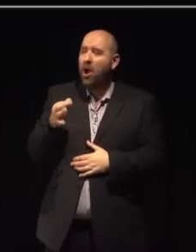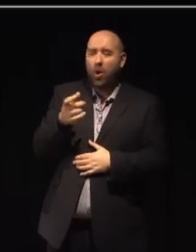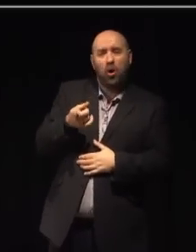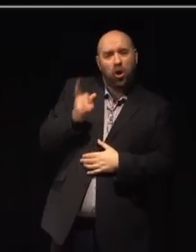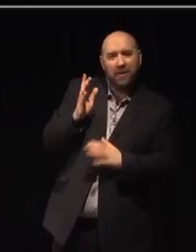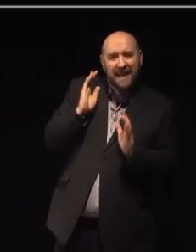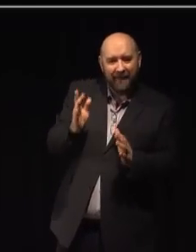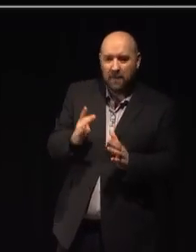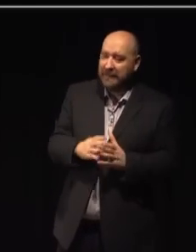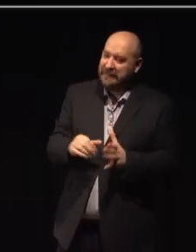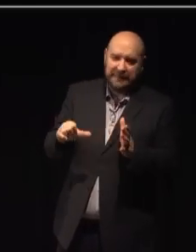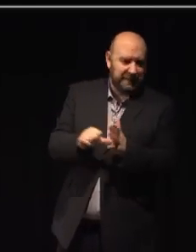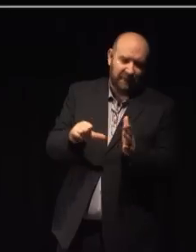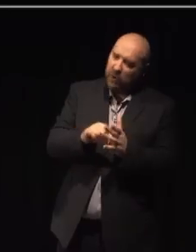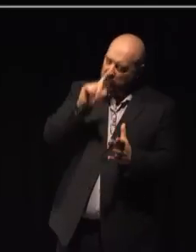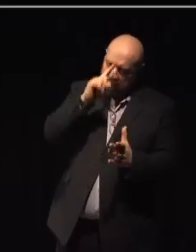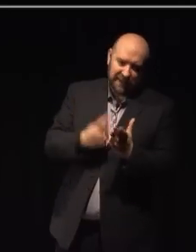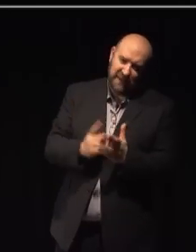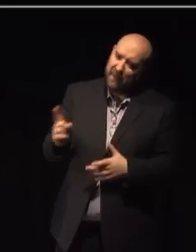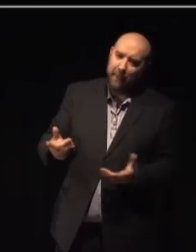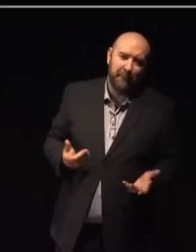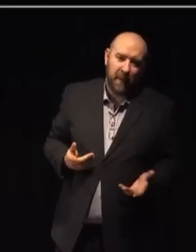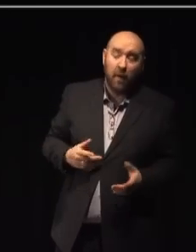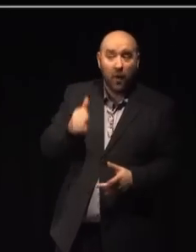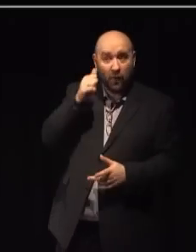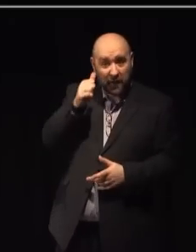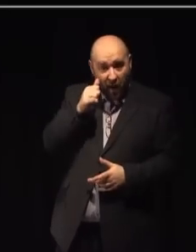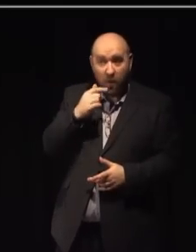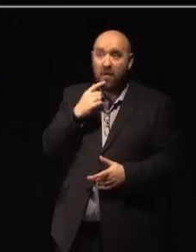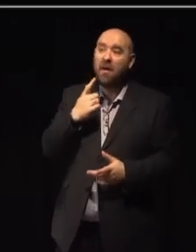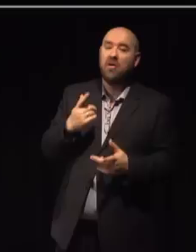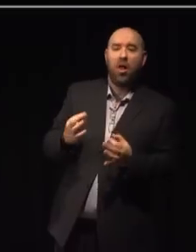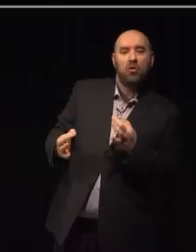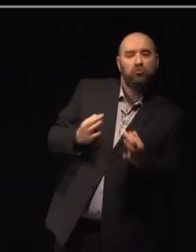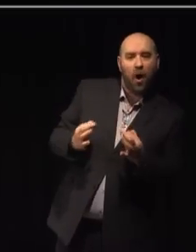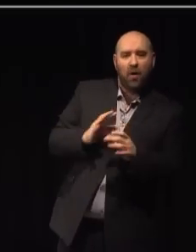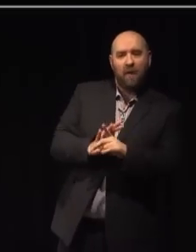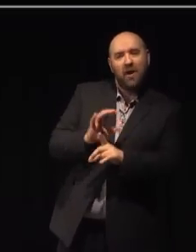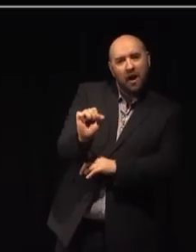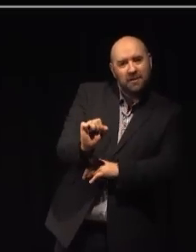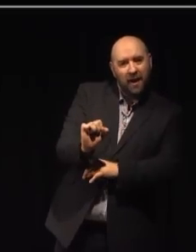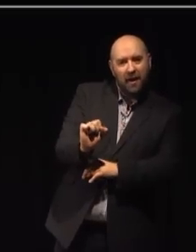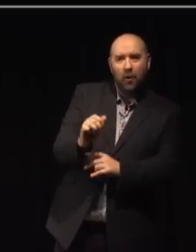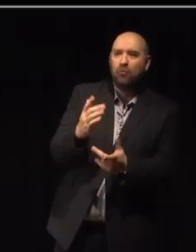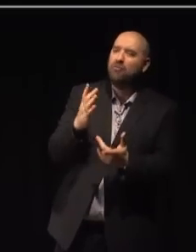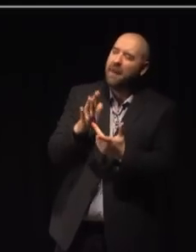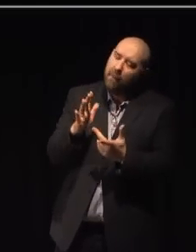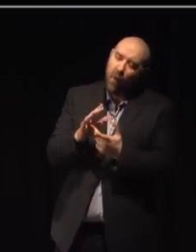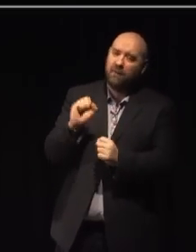to make tough decisions, but we know how much they value the role that culture brings to their communities.